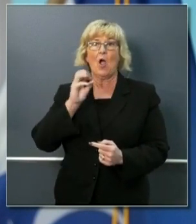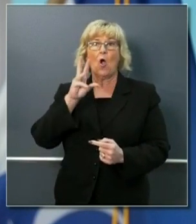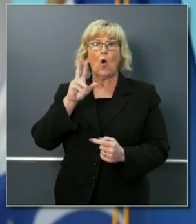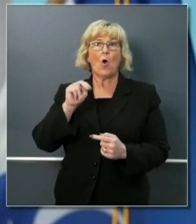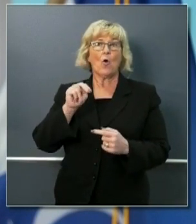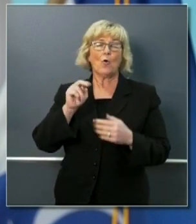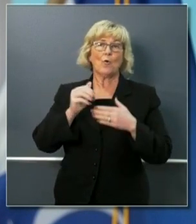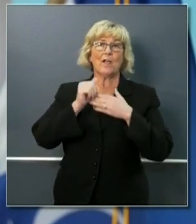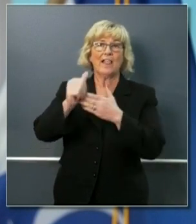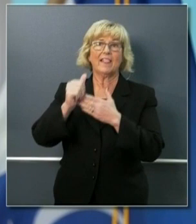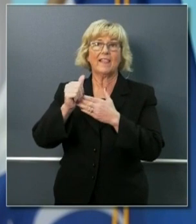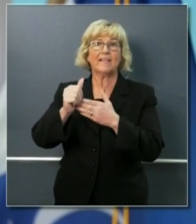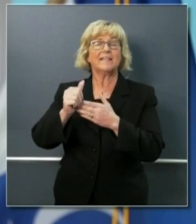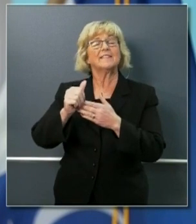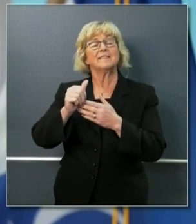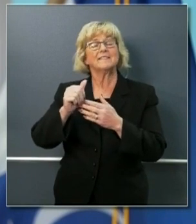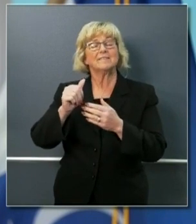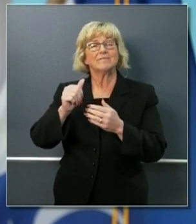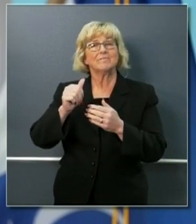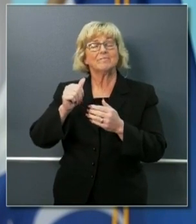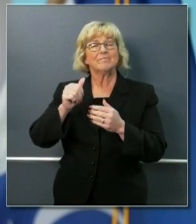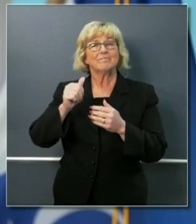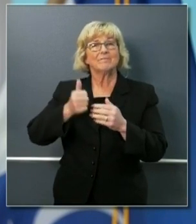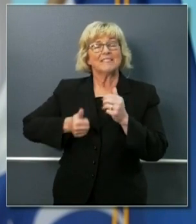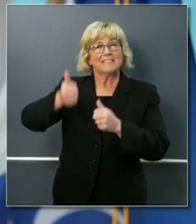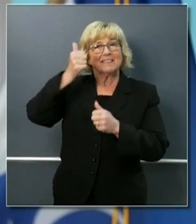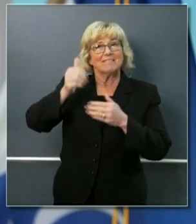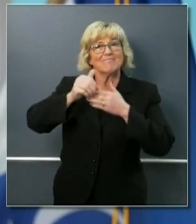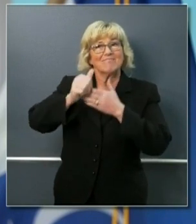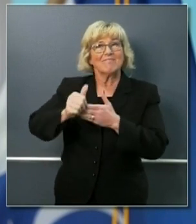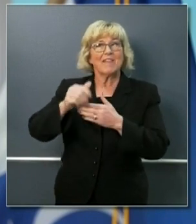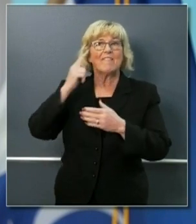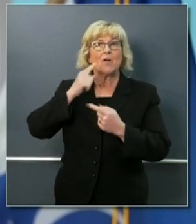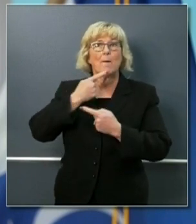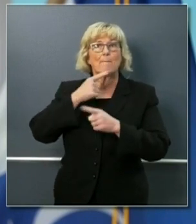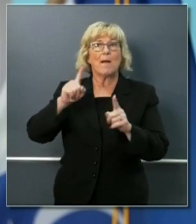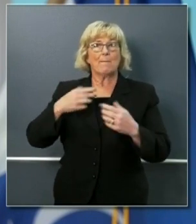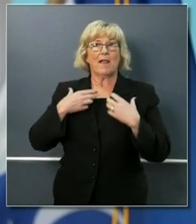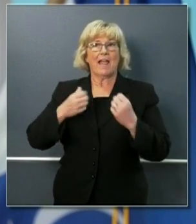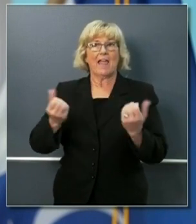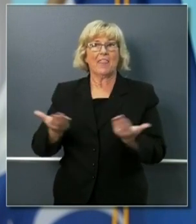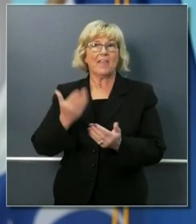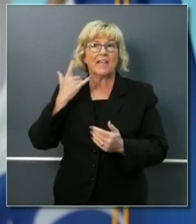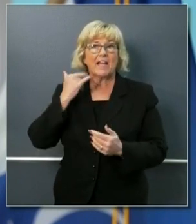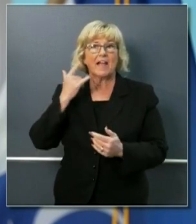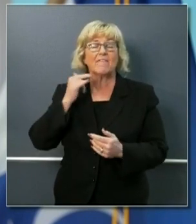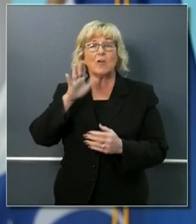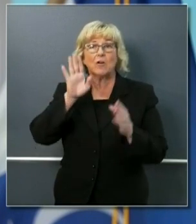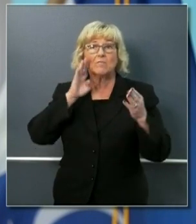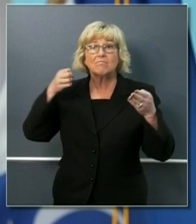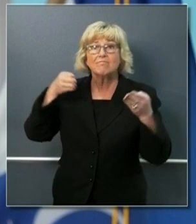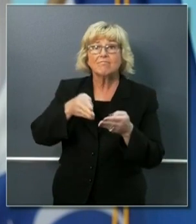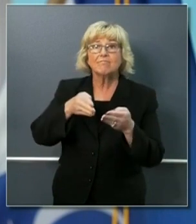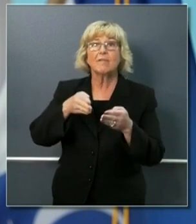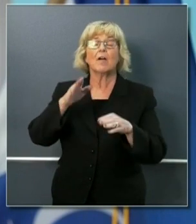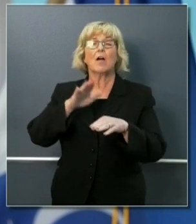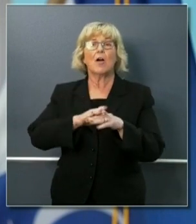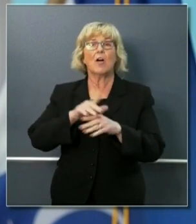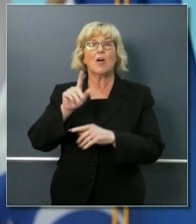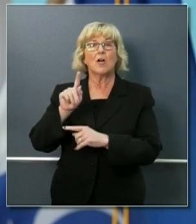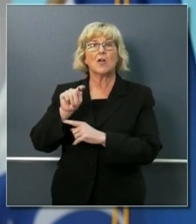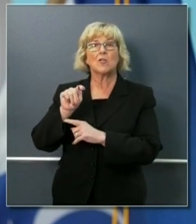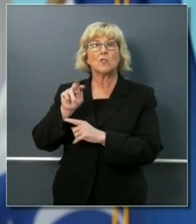General but her expertise has been and continues to be trauma informed care